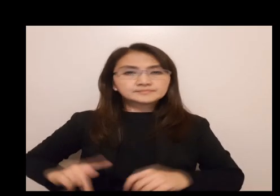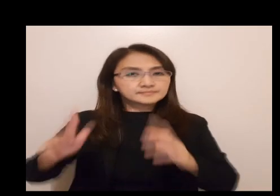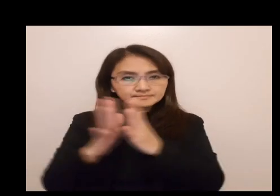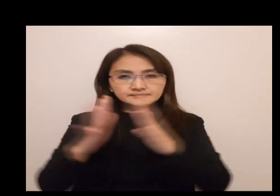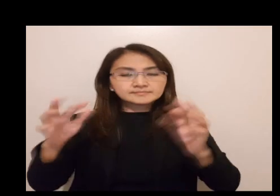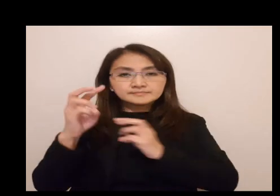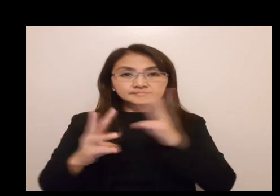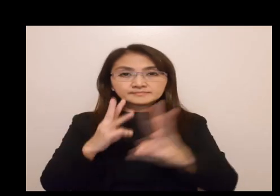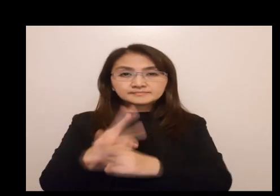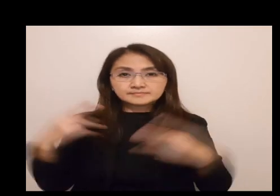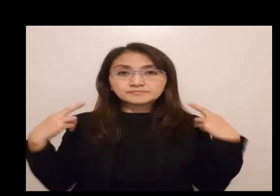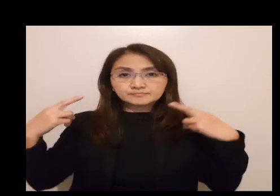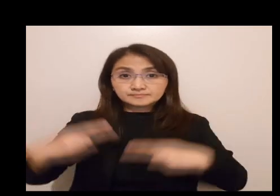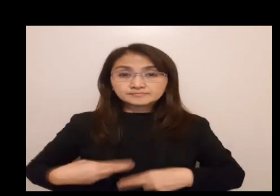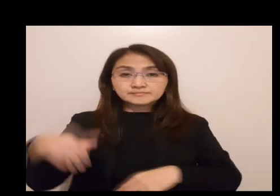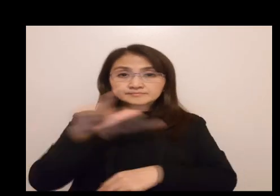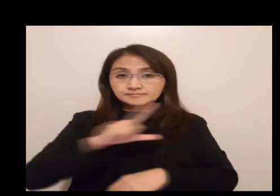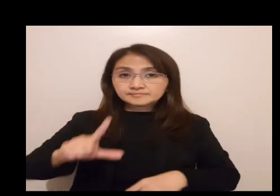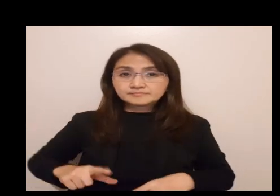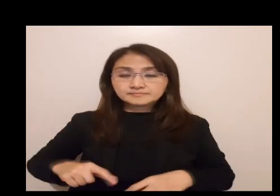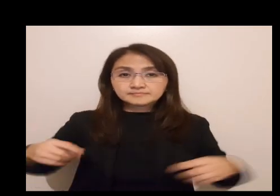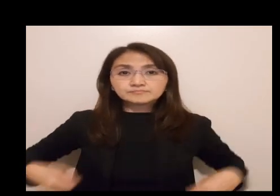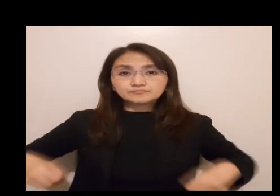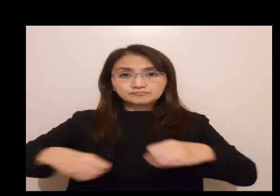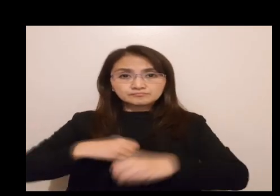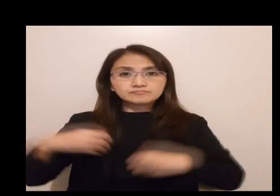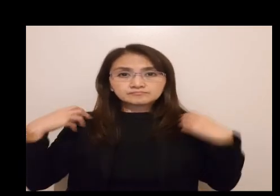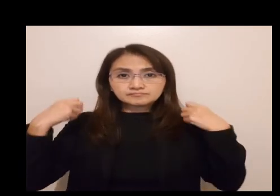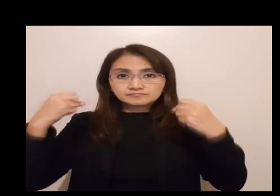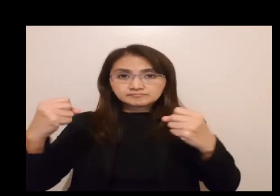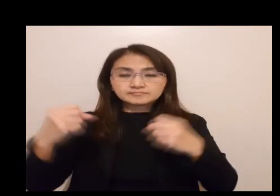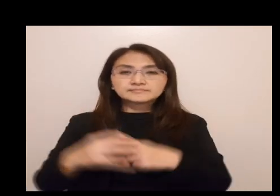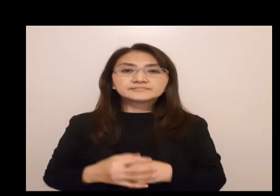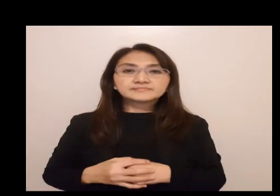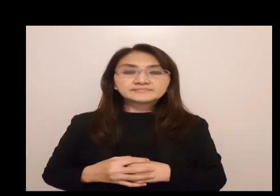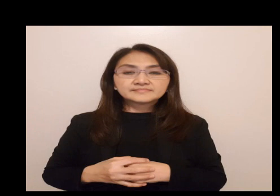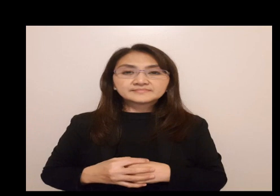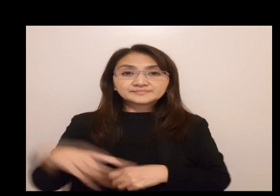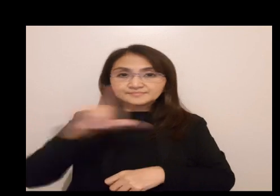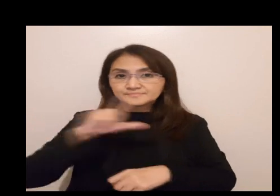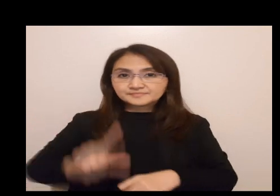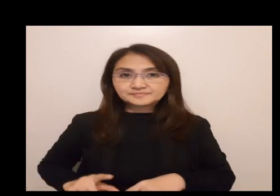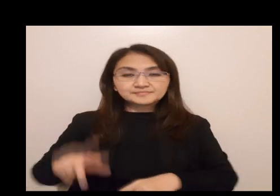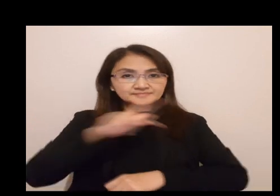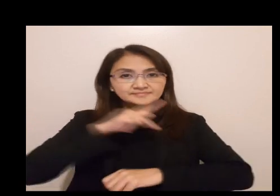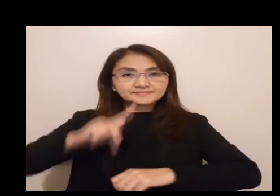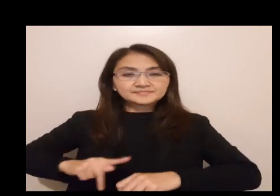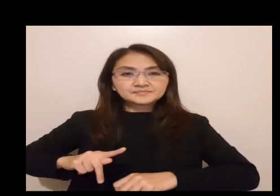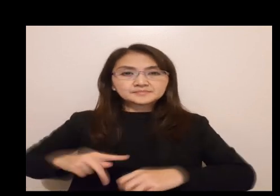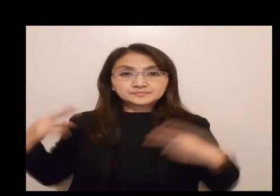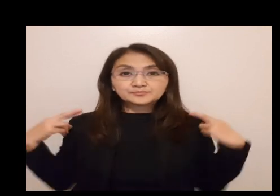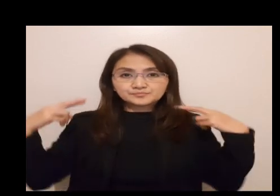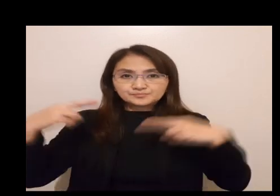splendor robed, robed as the Lord, and gird about with strength. The Lord is king,